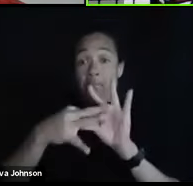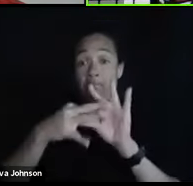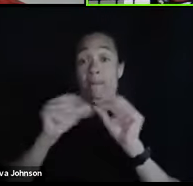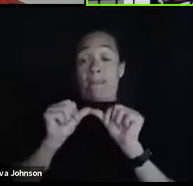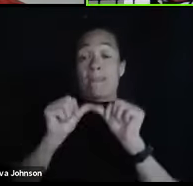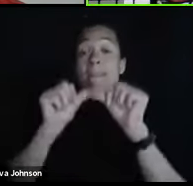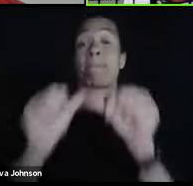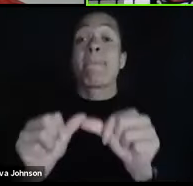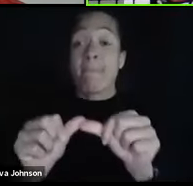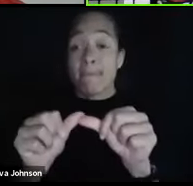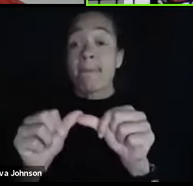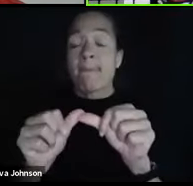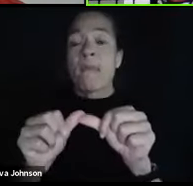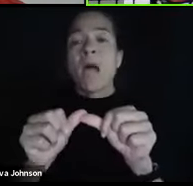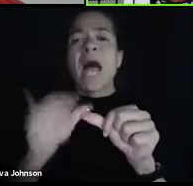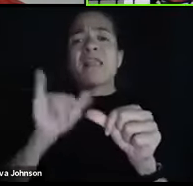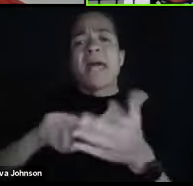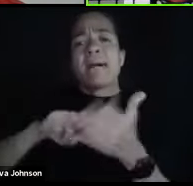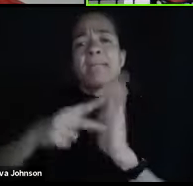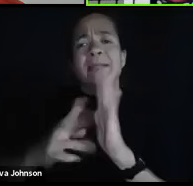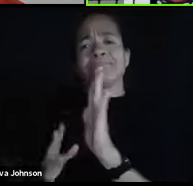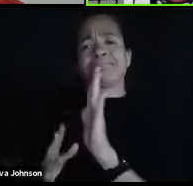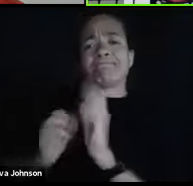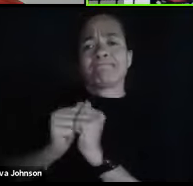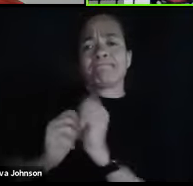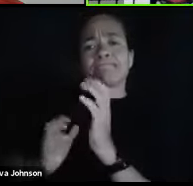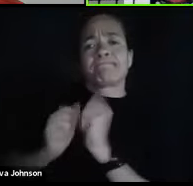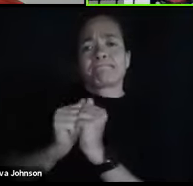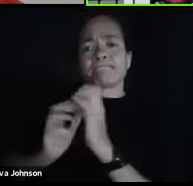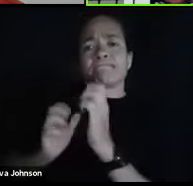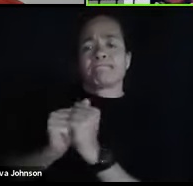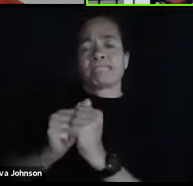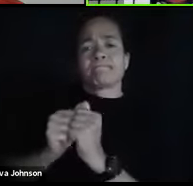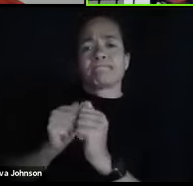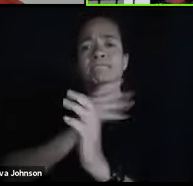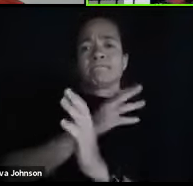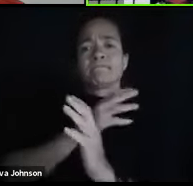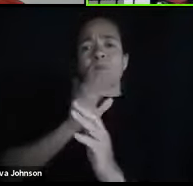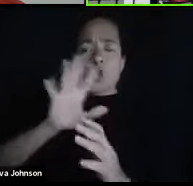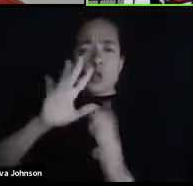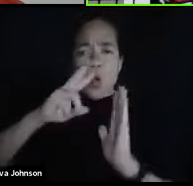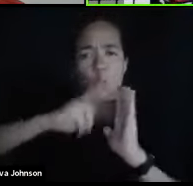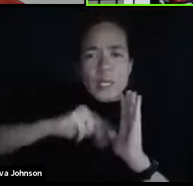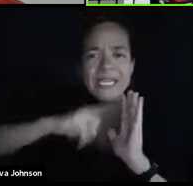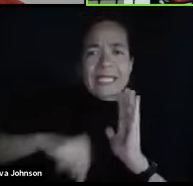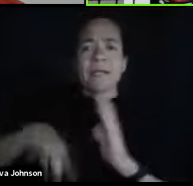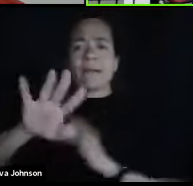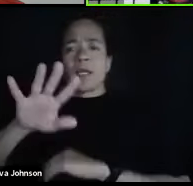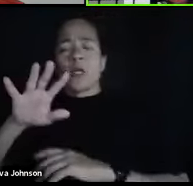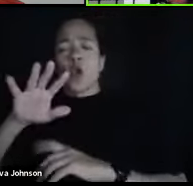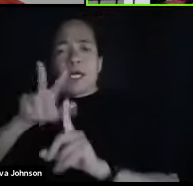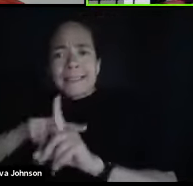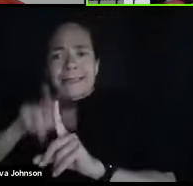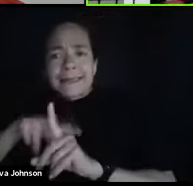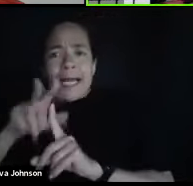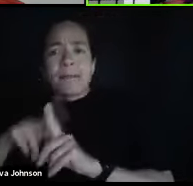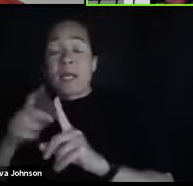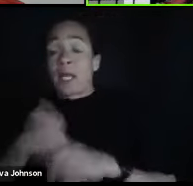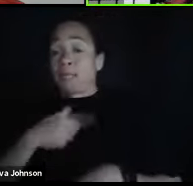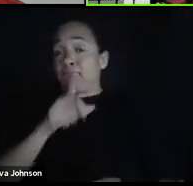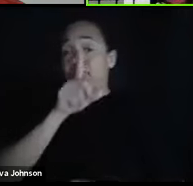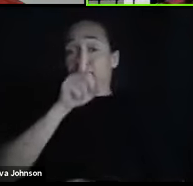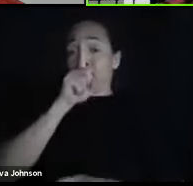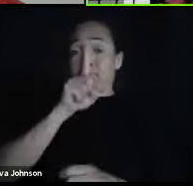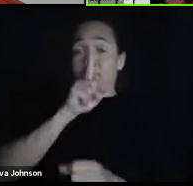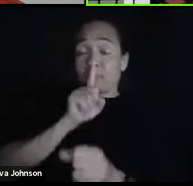up on your reading, up on your homework. And I'm not going to promise you